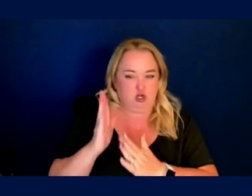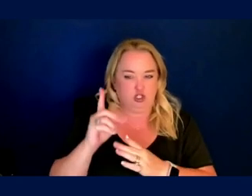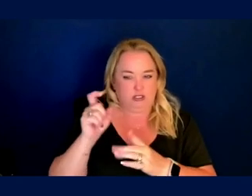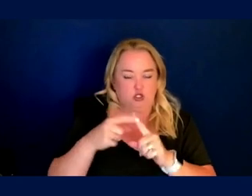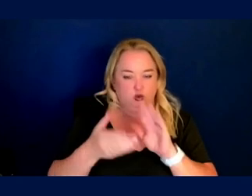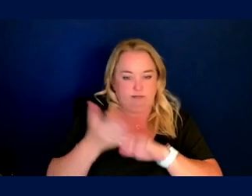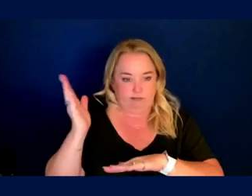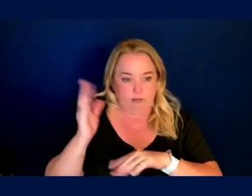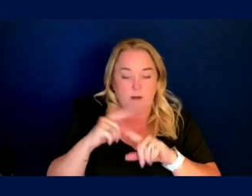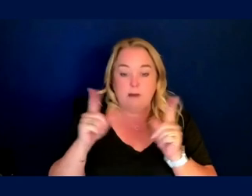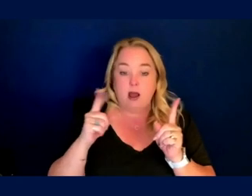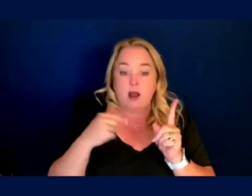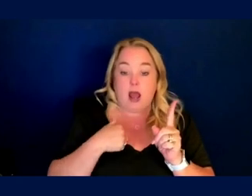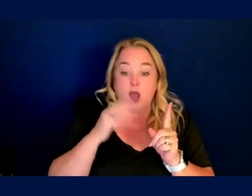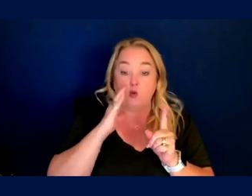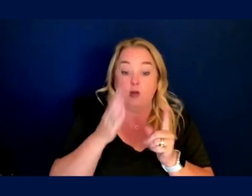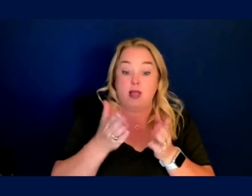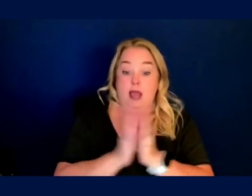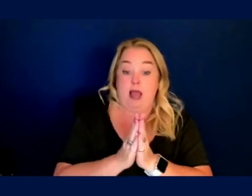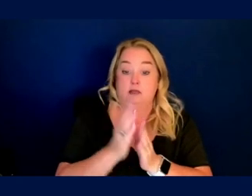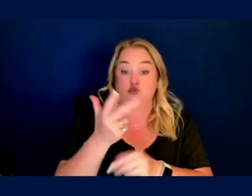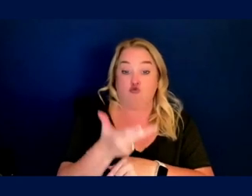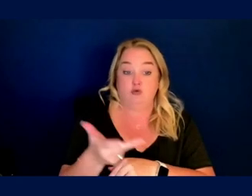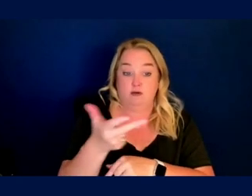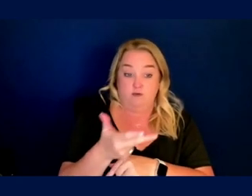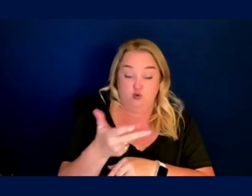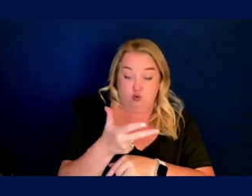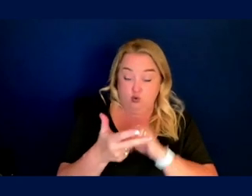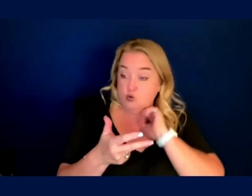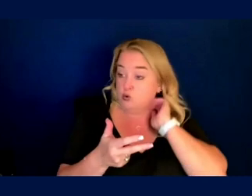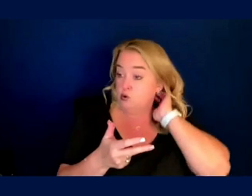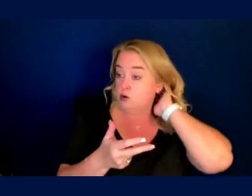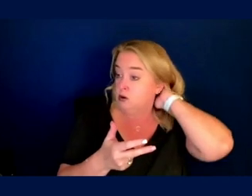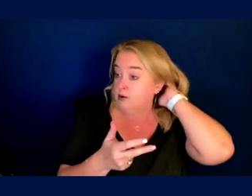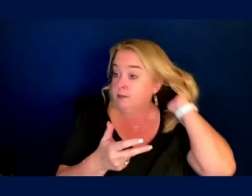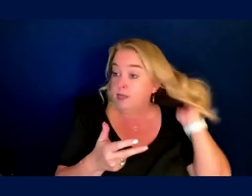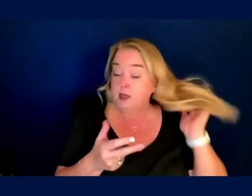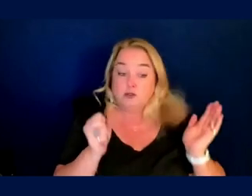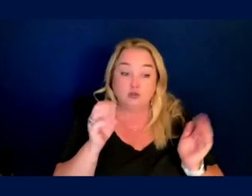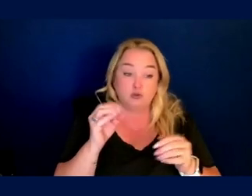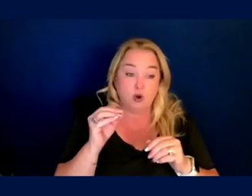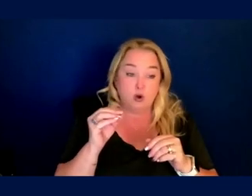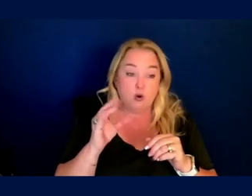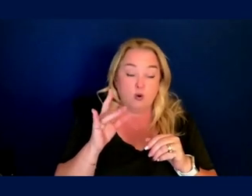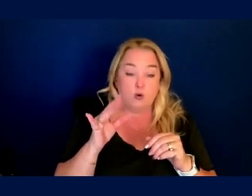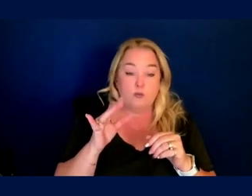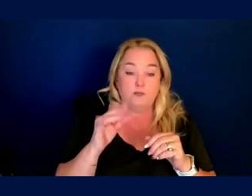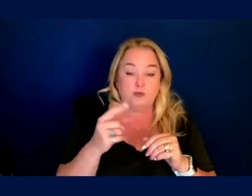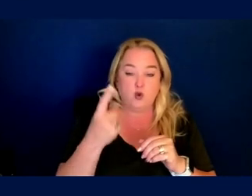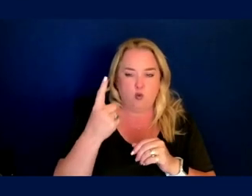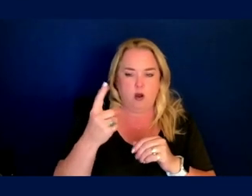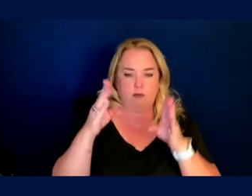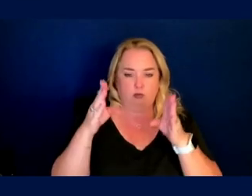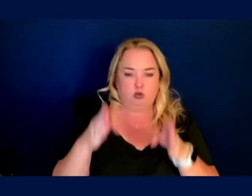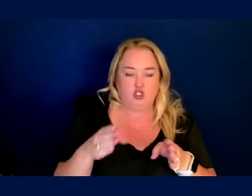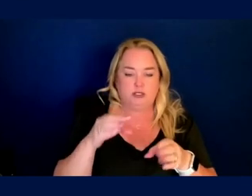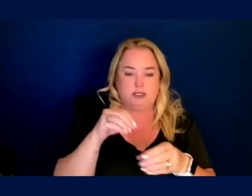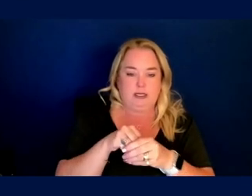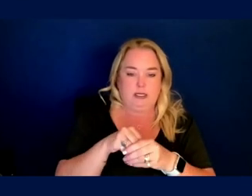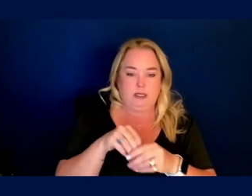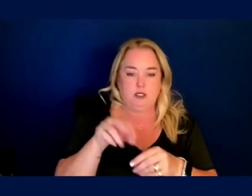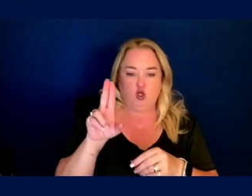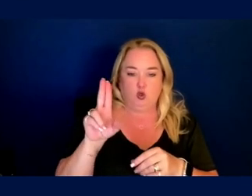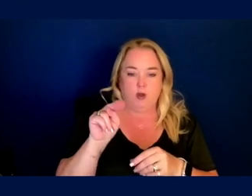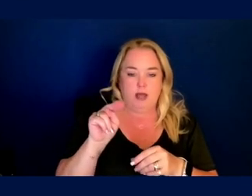with a question that I think all three of you will have some really interesting, uh, answers to. So, uh, from one of our colleagues down in UNC,